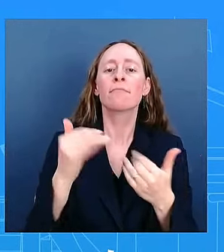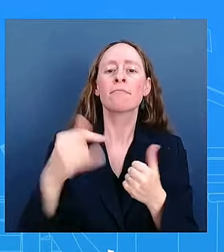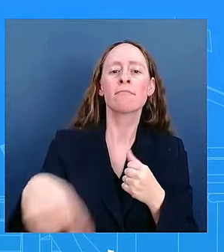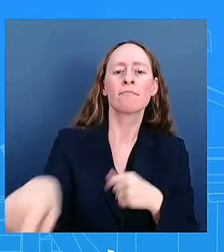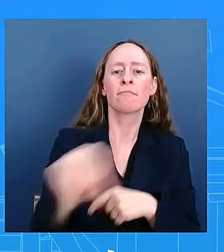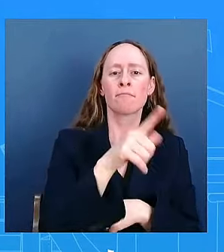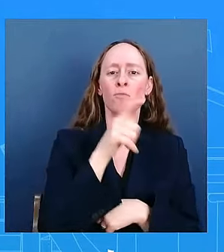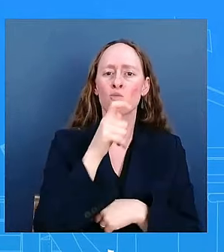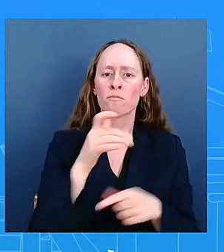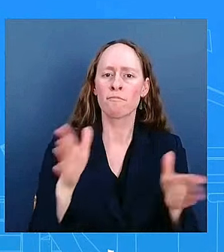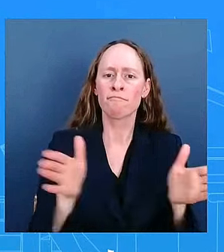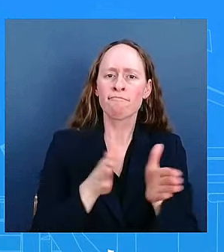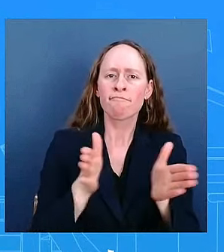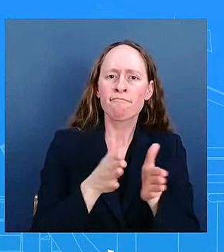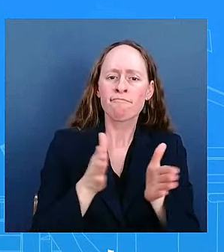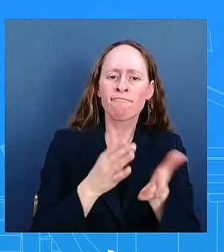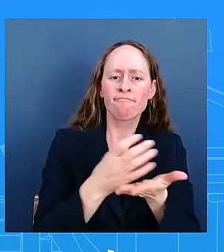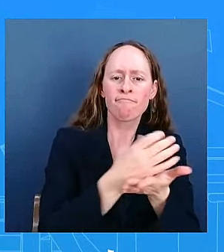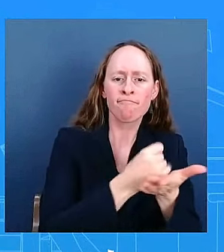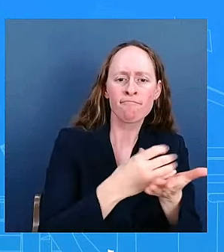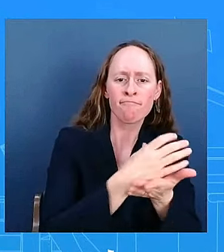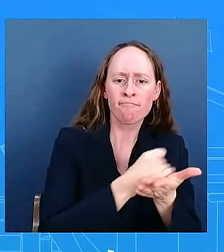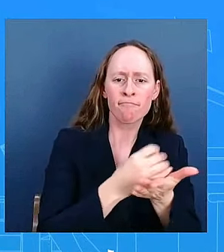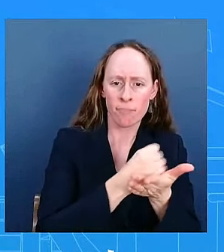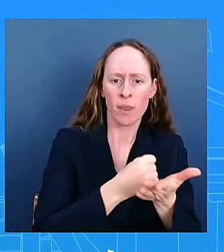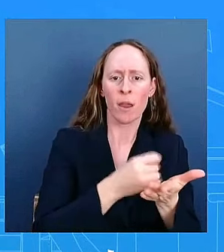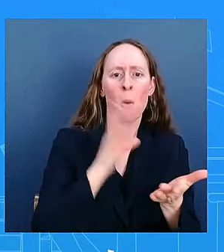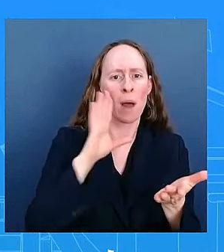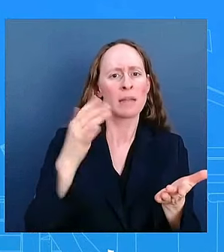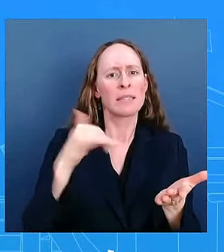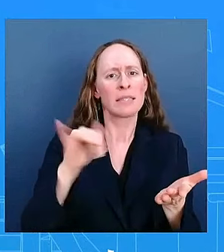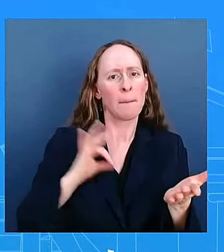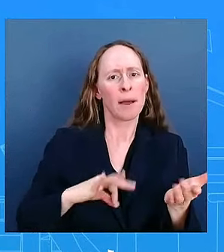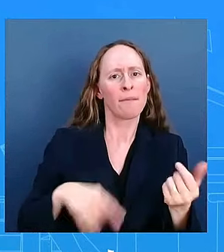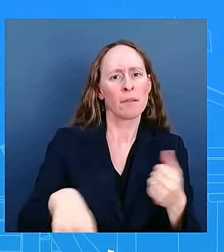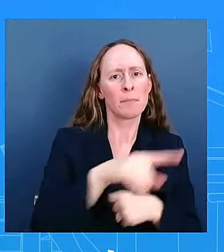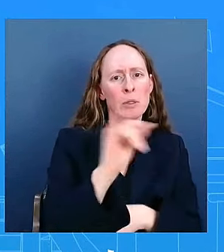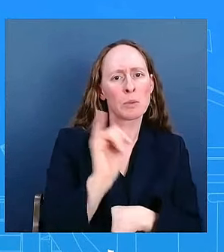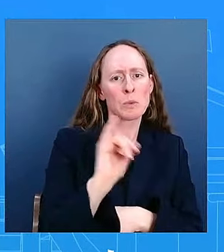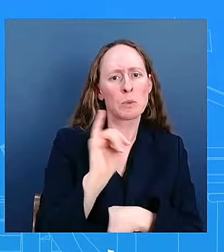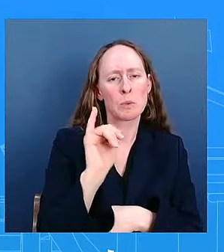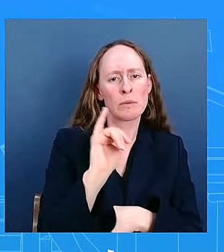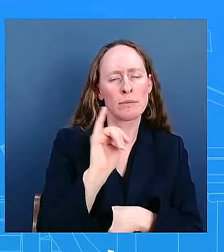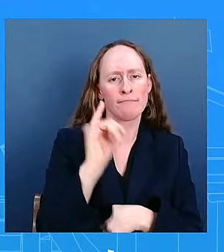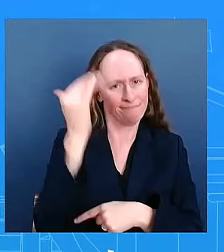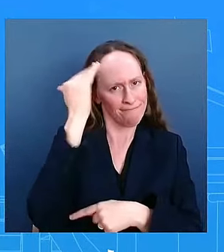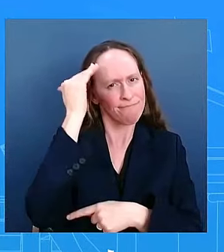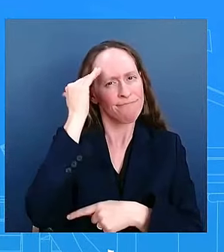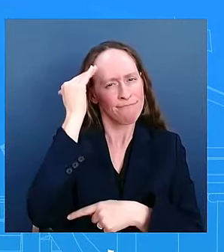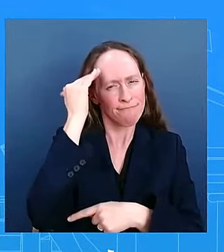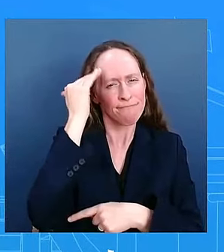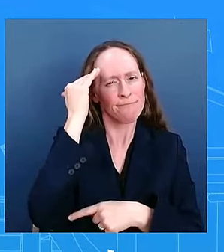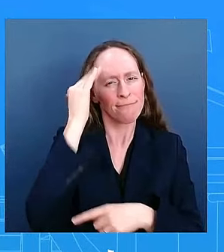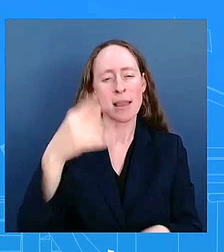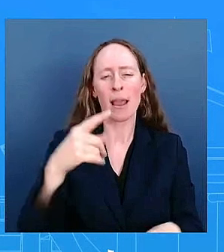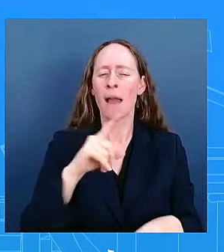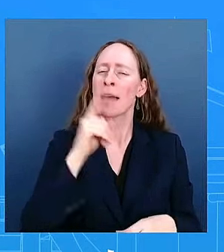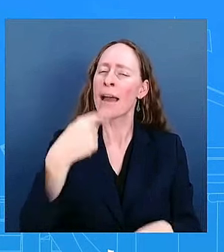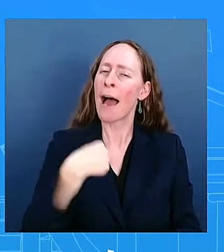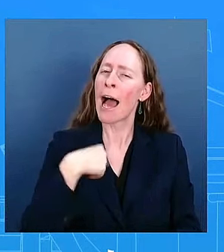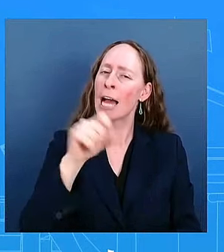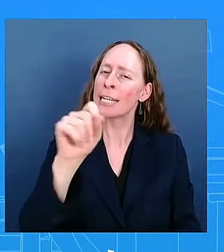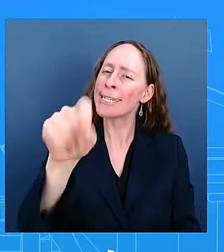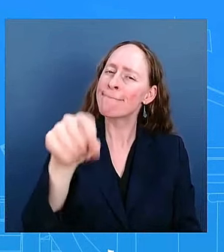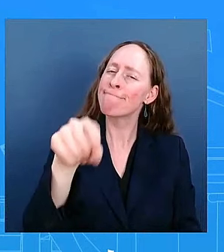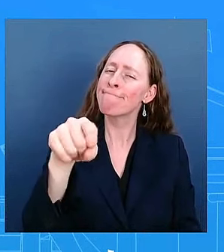elevated and we see that particularly in the grocery sector so i do think there's a connection uh between elevated uh profits and some